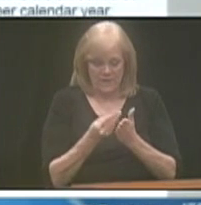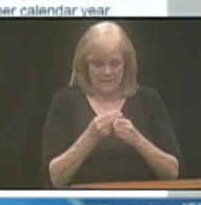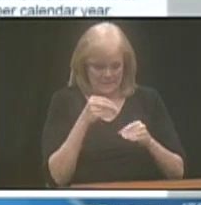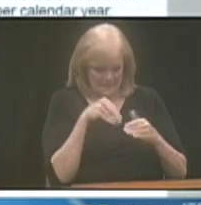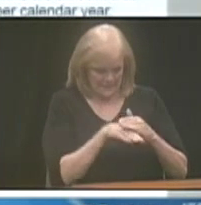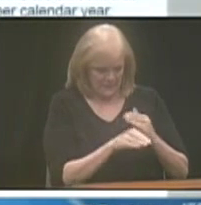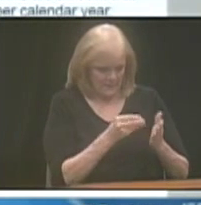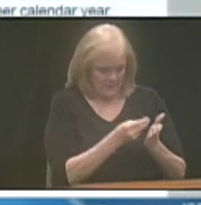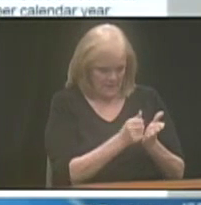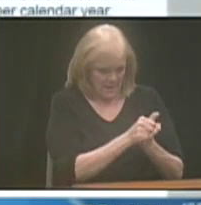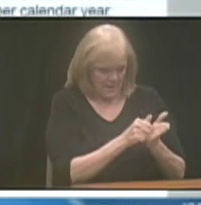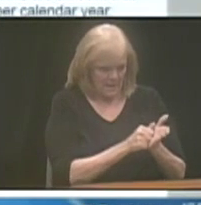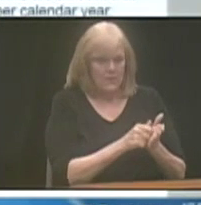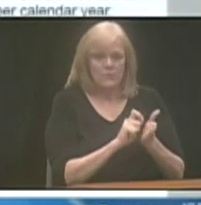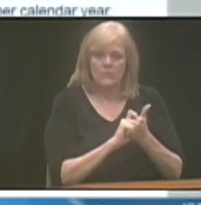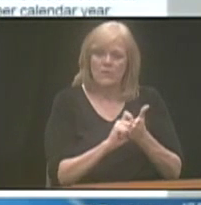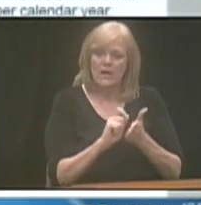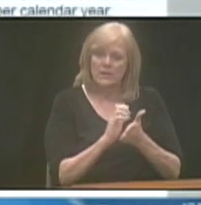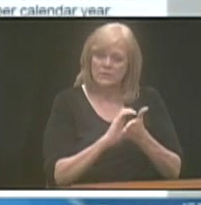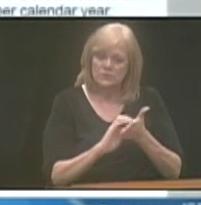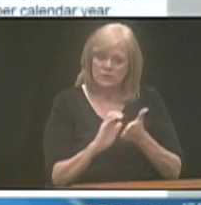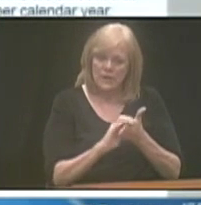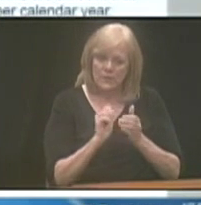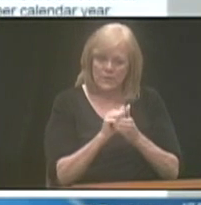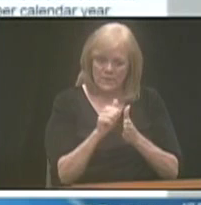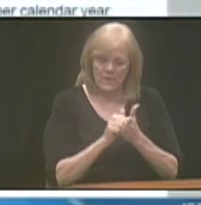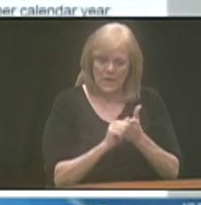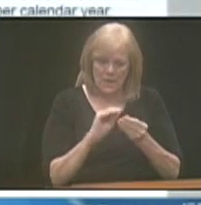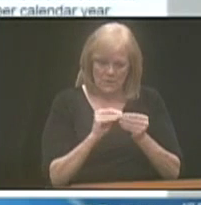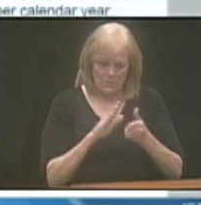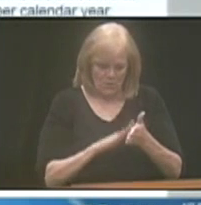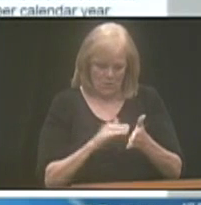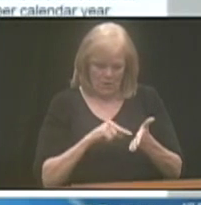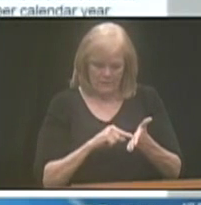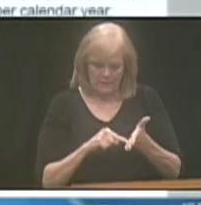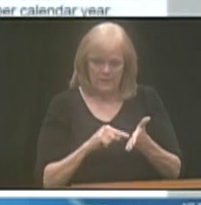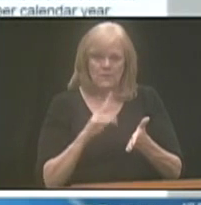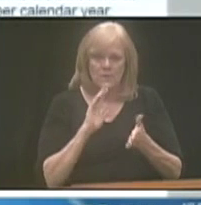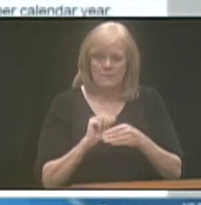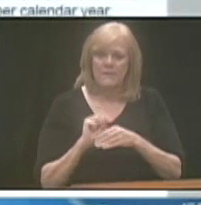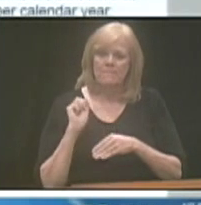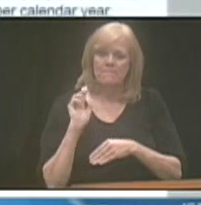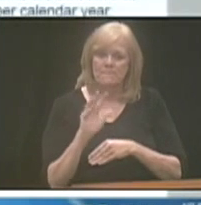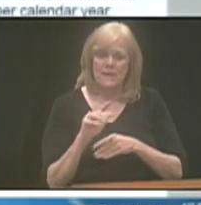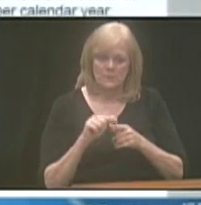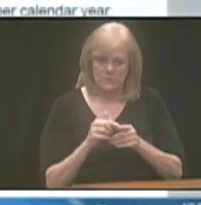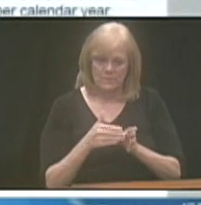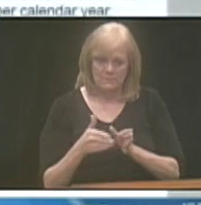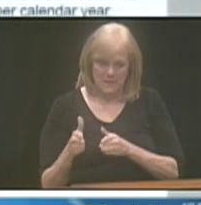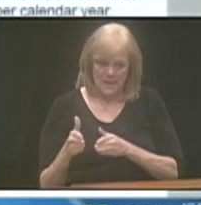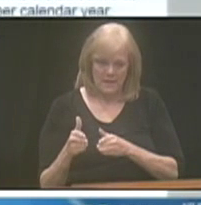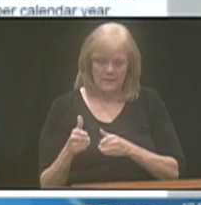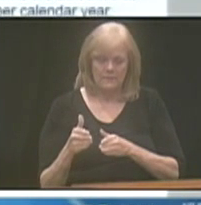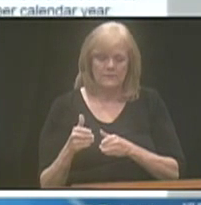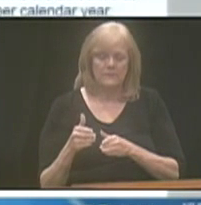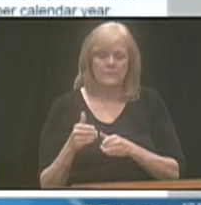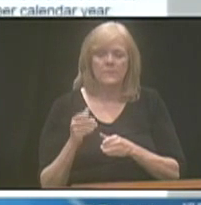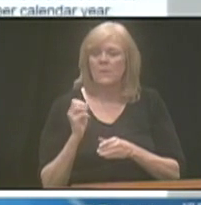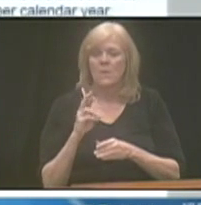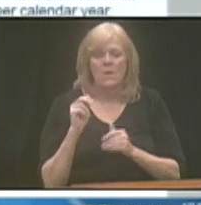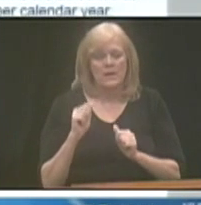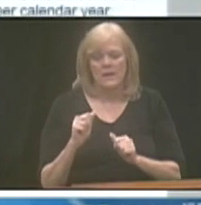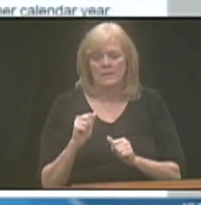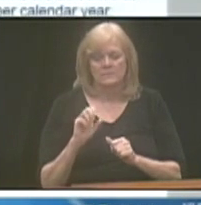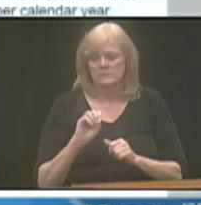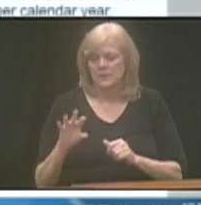account? You can write a check to ENABLE savings with your account number on it. It will then be mailed into the plan or you